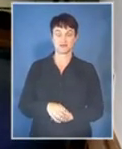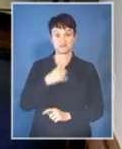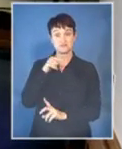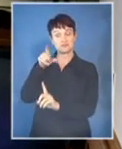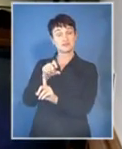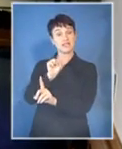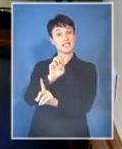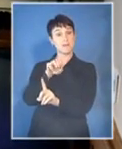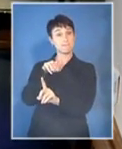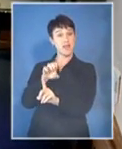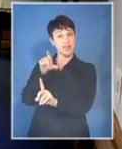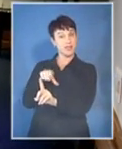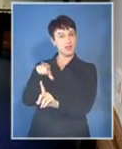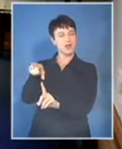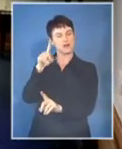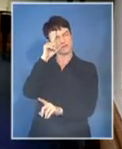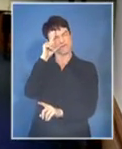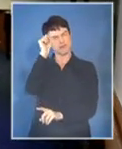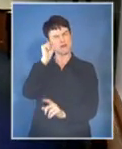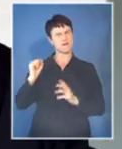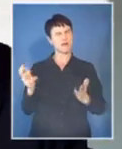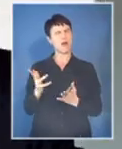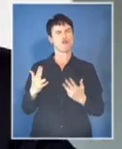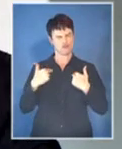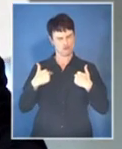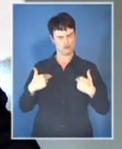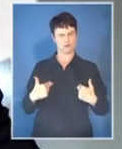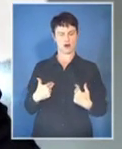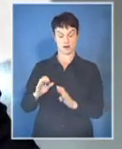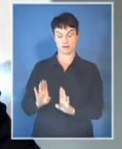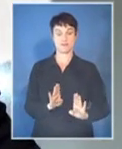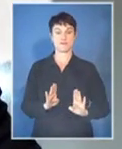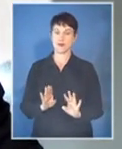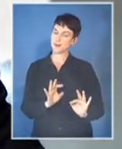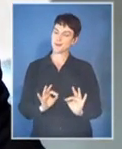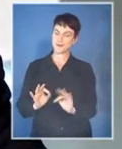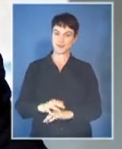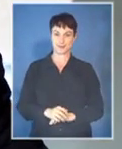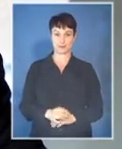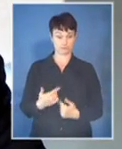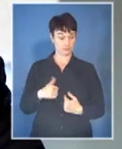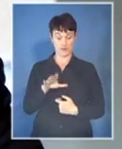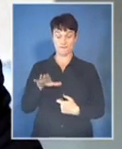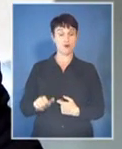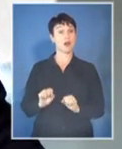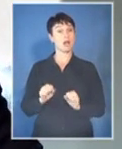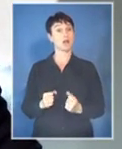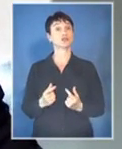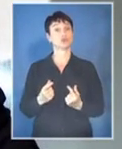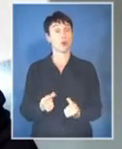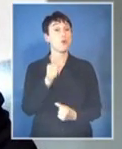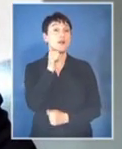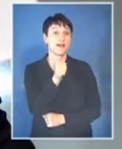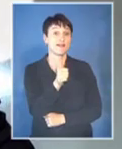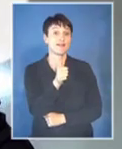objectives and humane conduct. The continent will only be able to do this at the same time as it